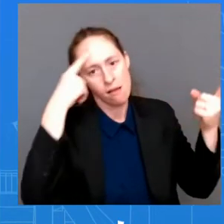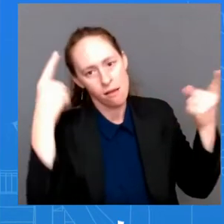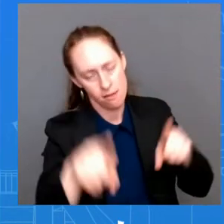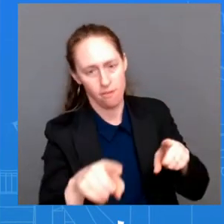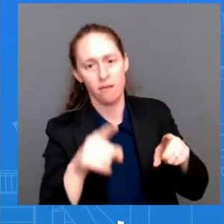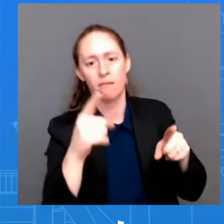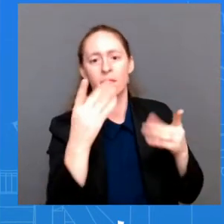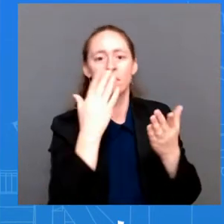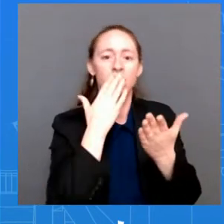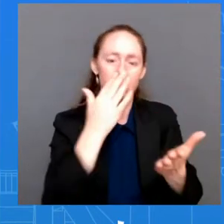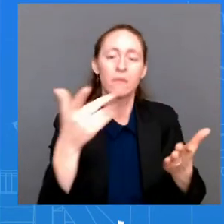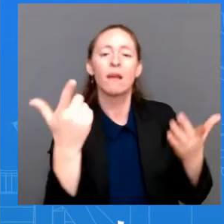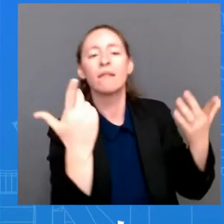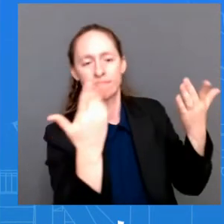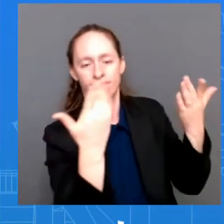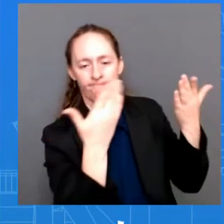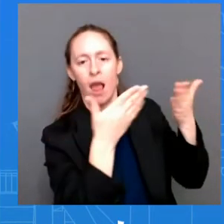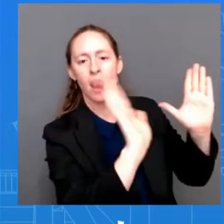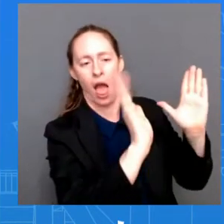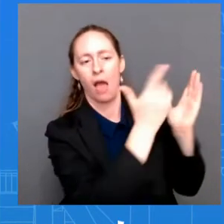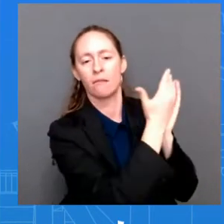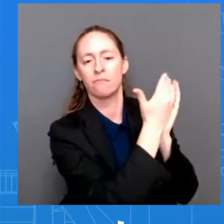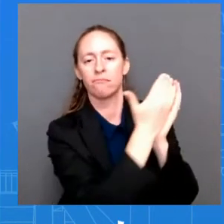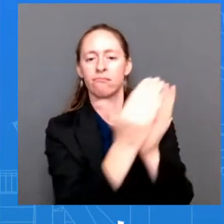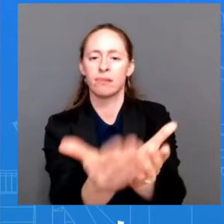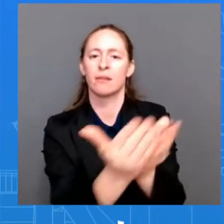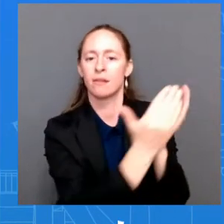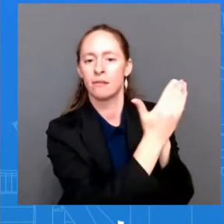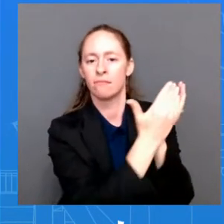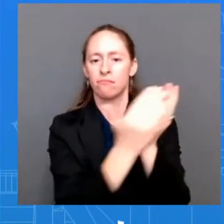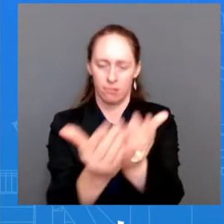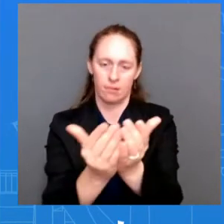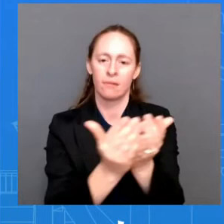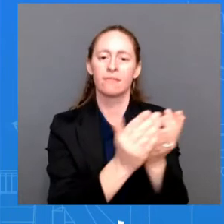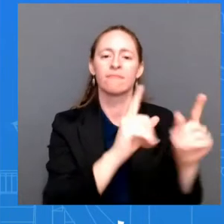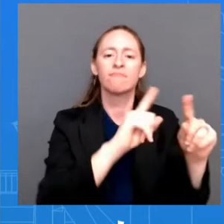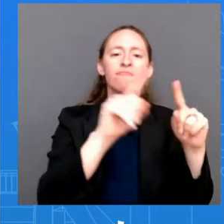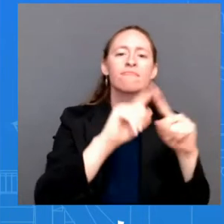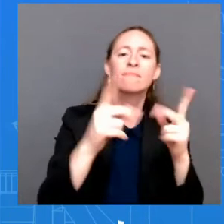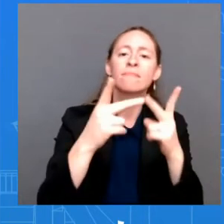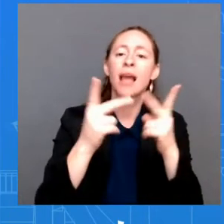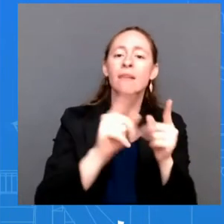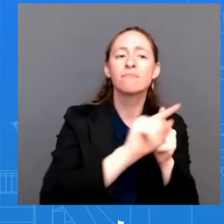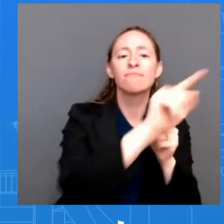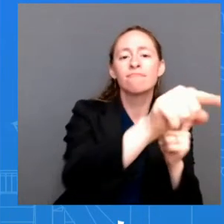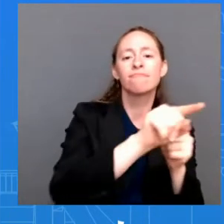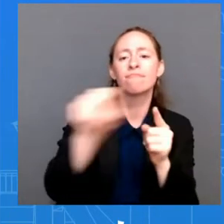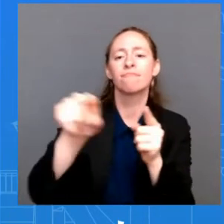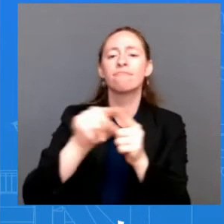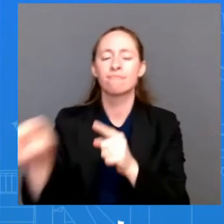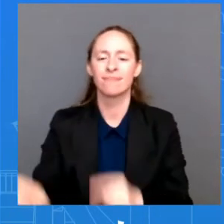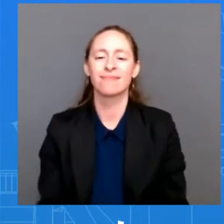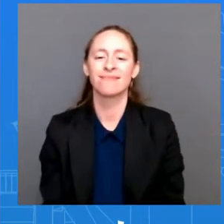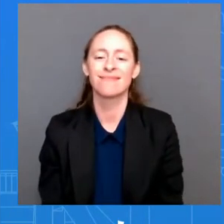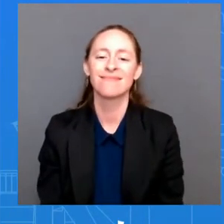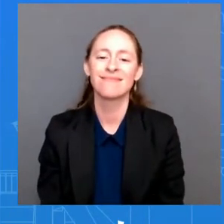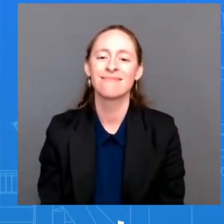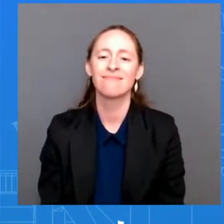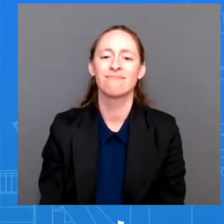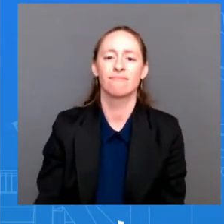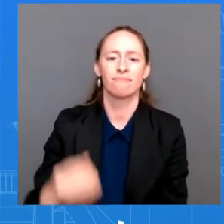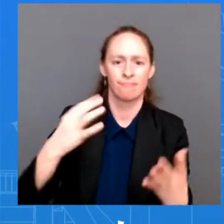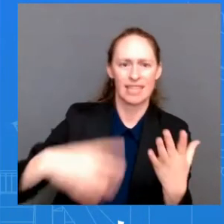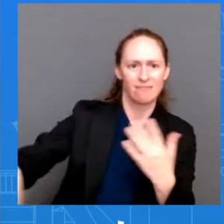agricultural products from Black Sea ports in order to ease the food insecurity around the world. So we're going to be watching it closely.